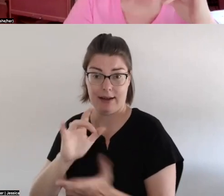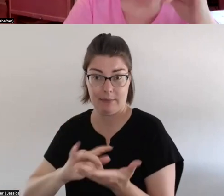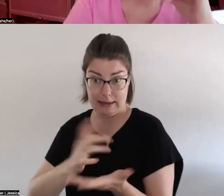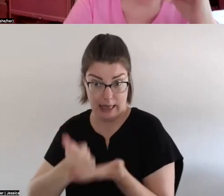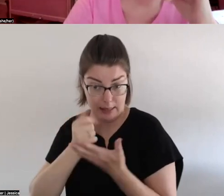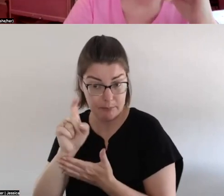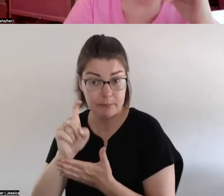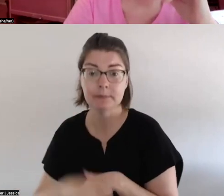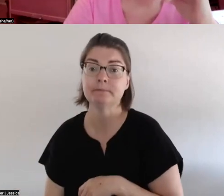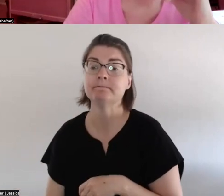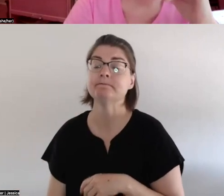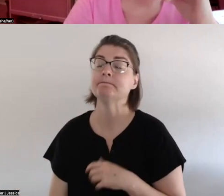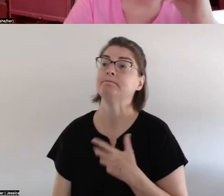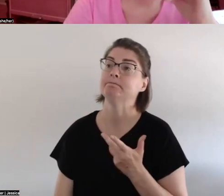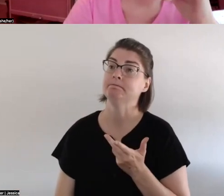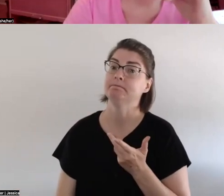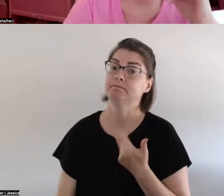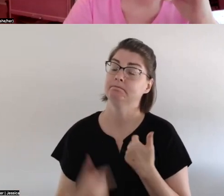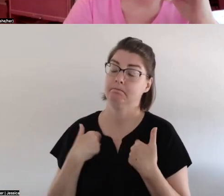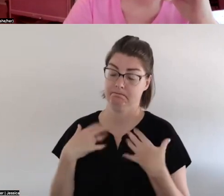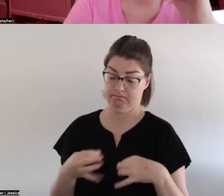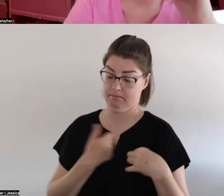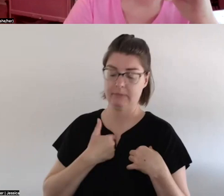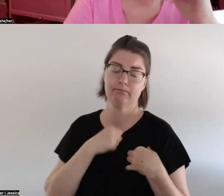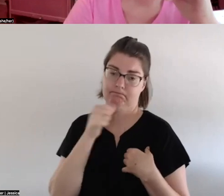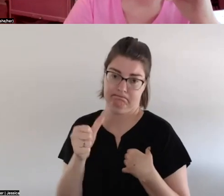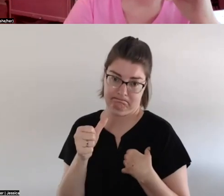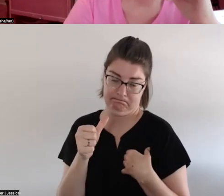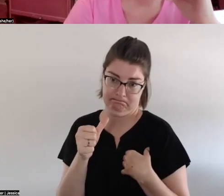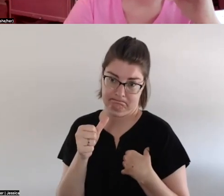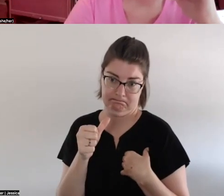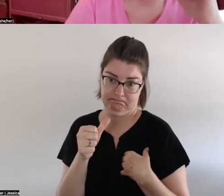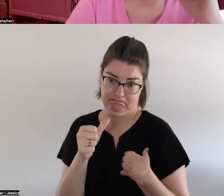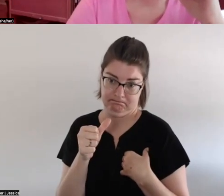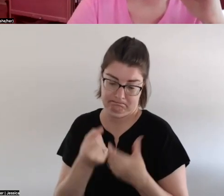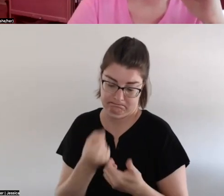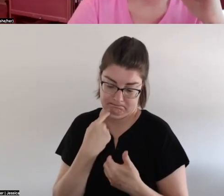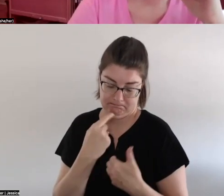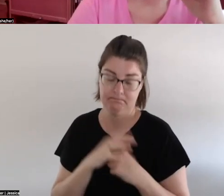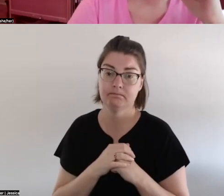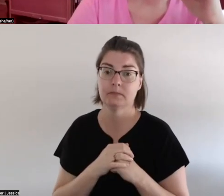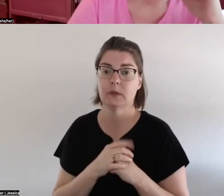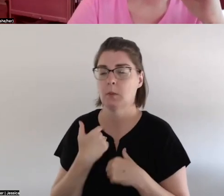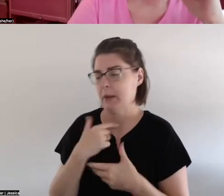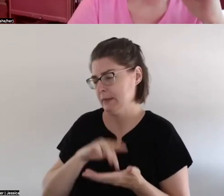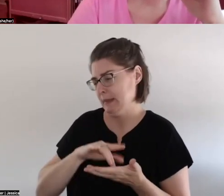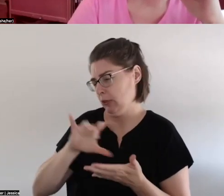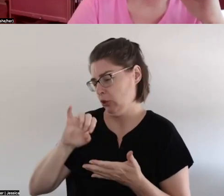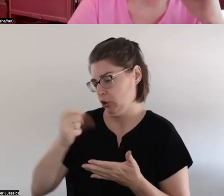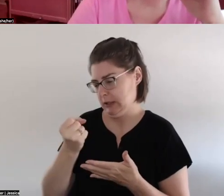um i i chose not to um when i was in my mid-30s